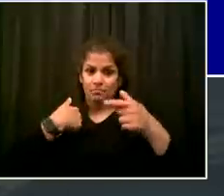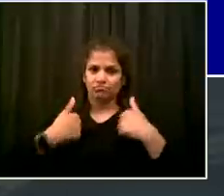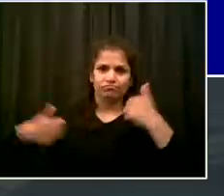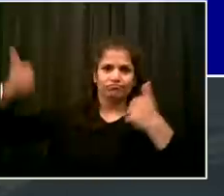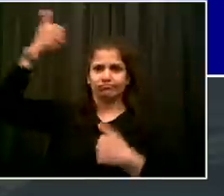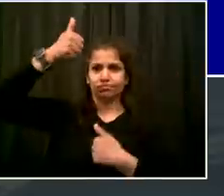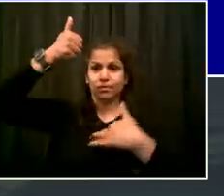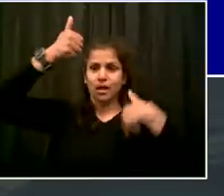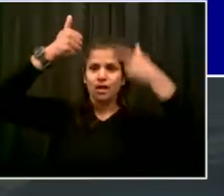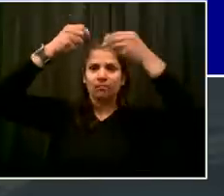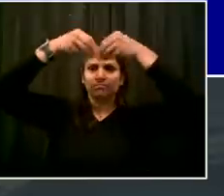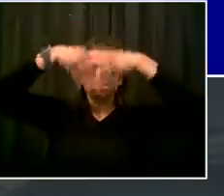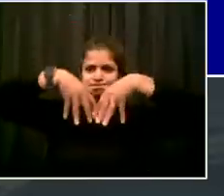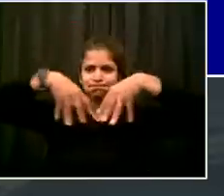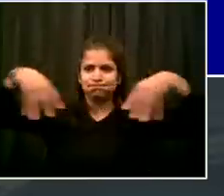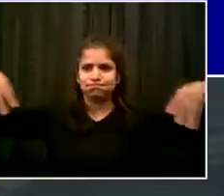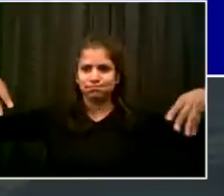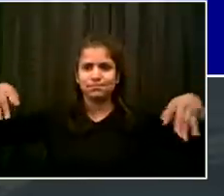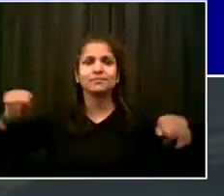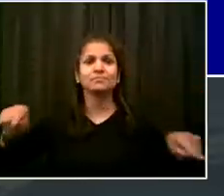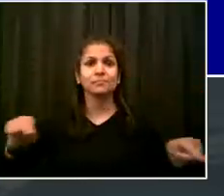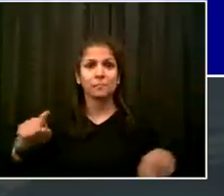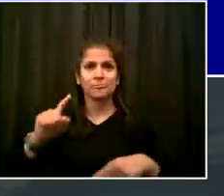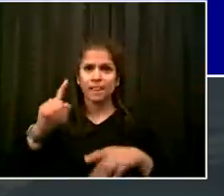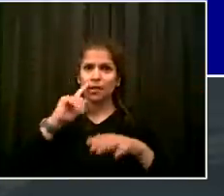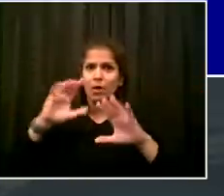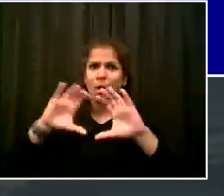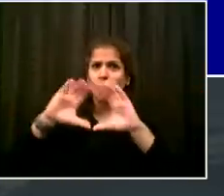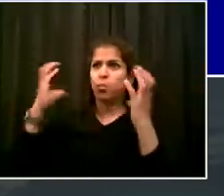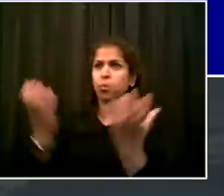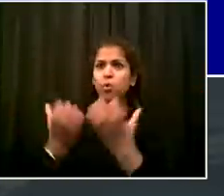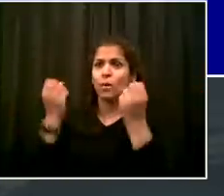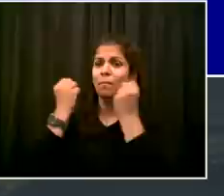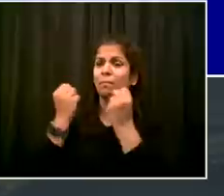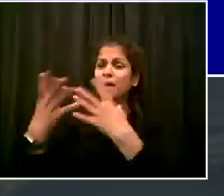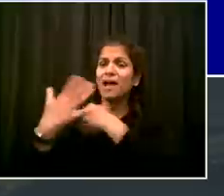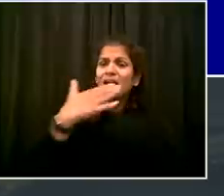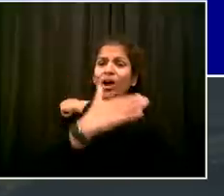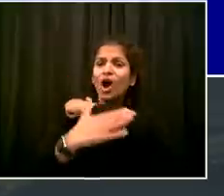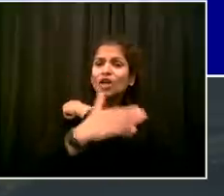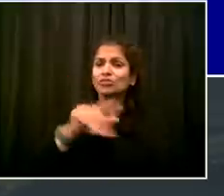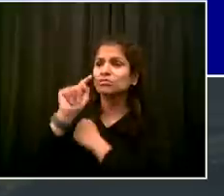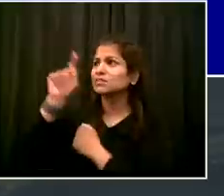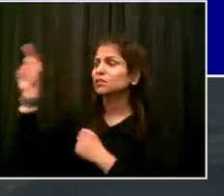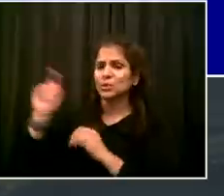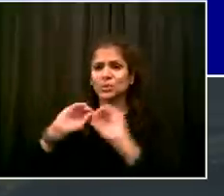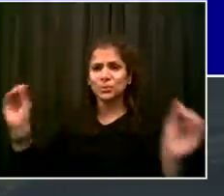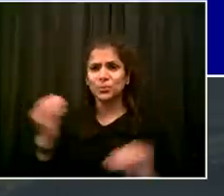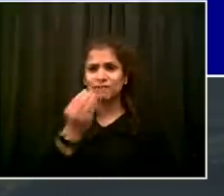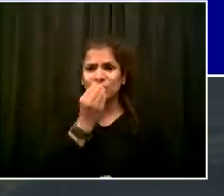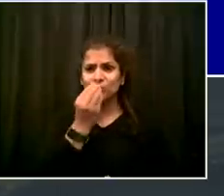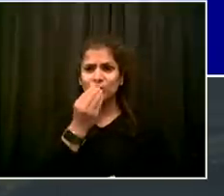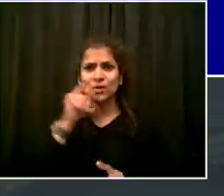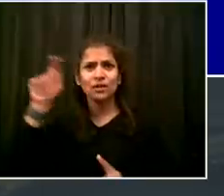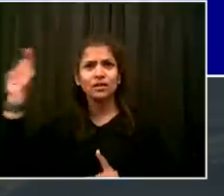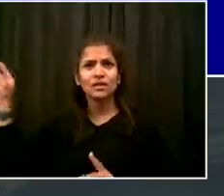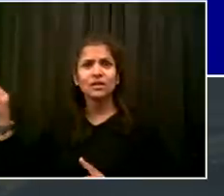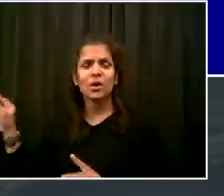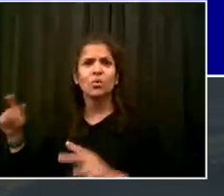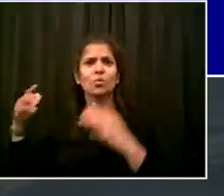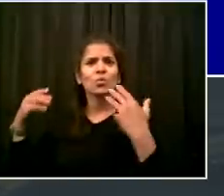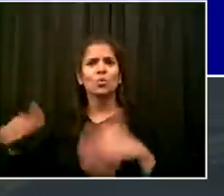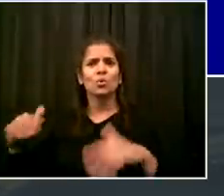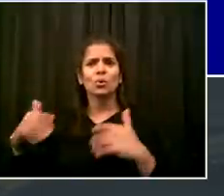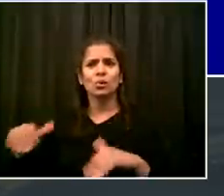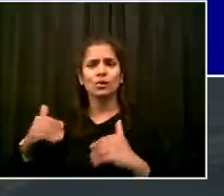world. And the team is really driven by what you talked about, about serving New Yorkers and understanding